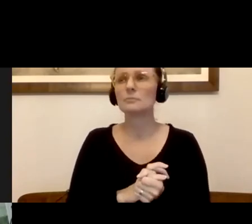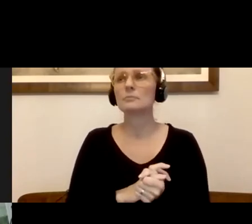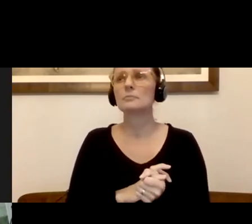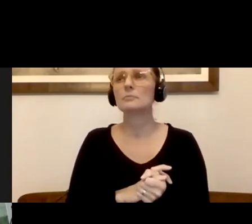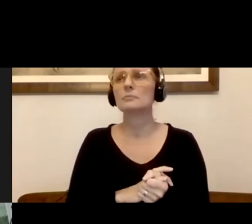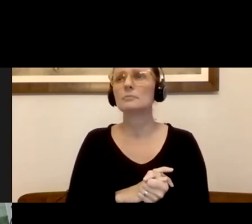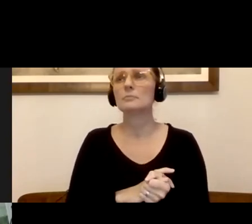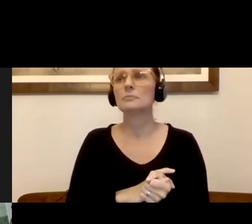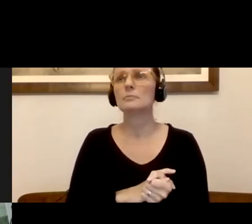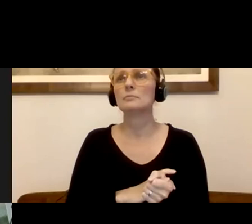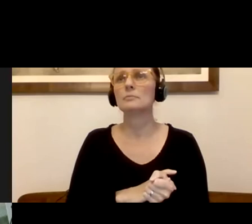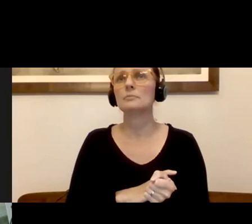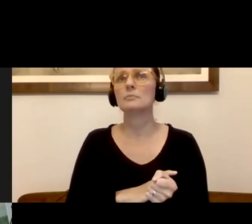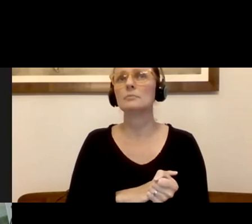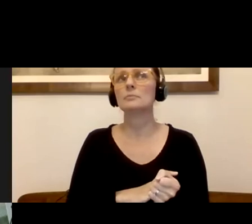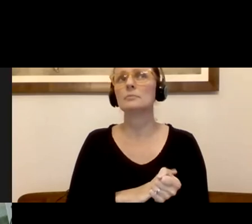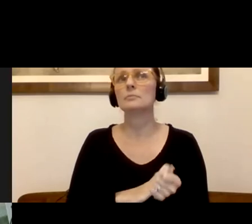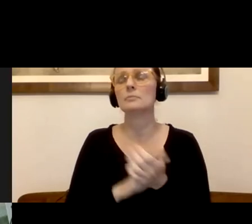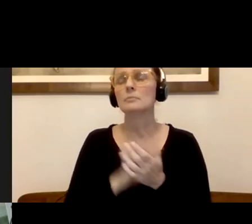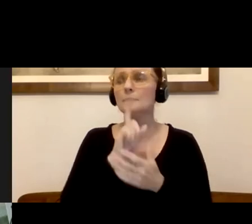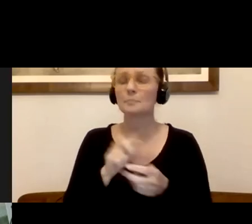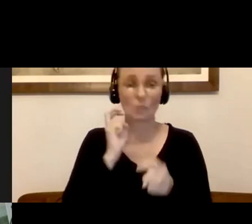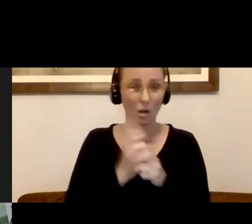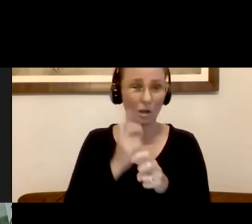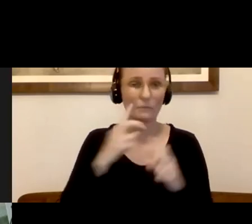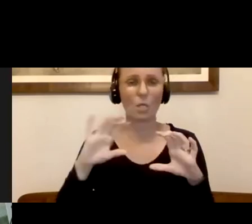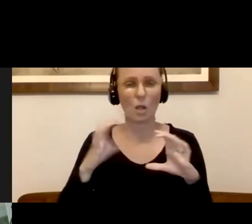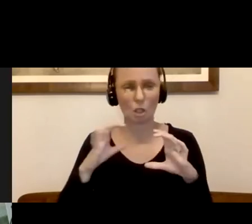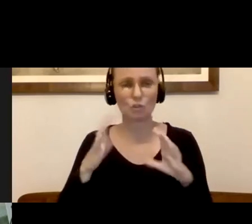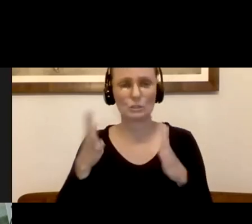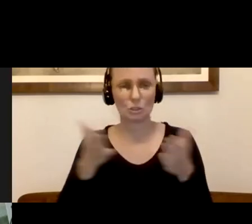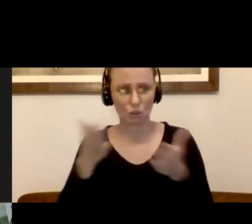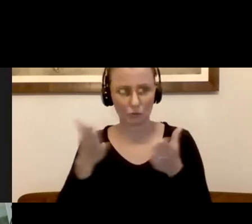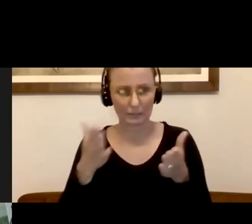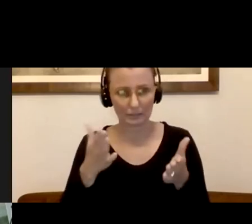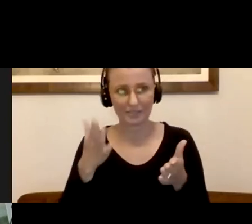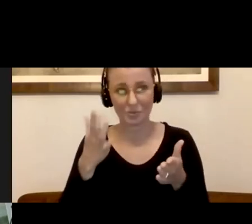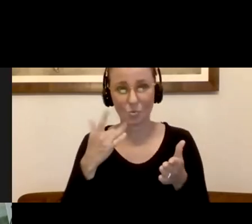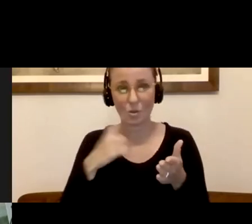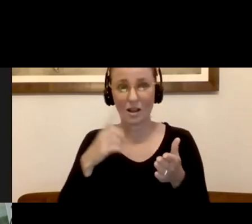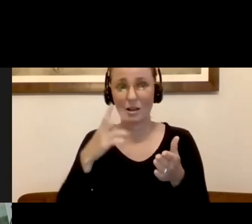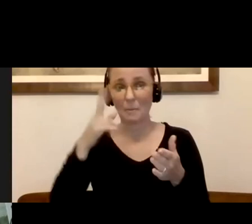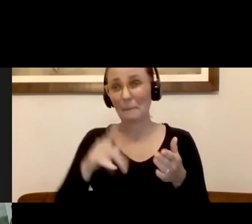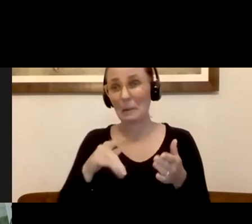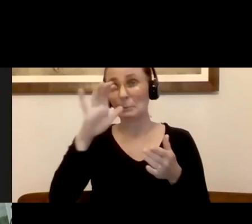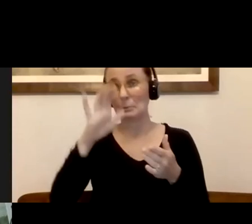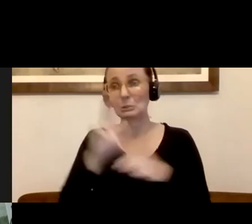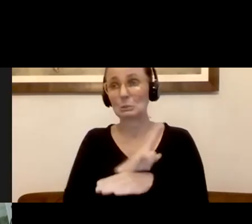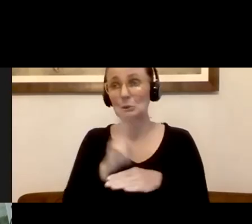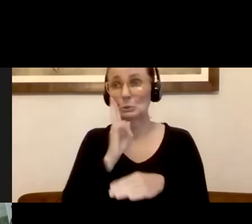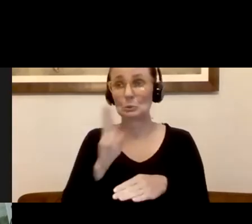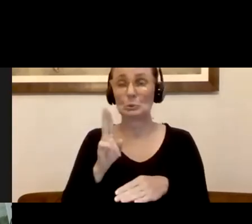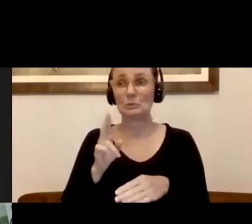use quarters. Anyway, can the mayor's office initiate a change citywide and public elderly and disabled buildings from coin up to